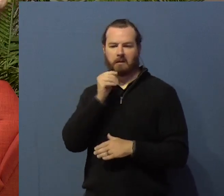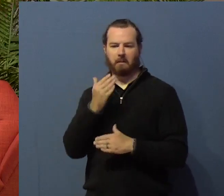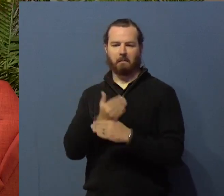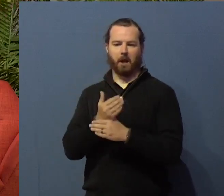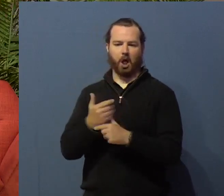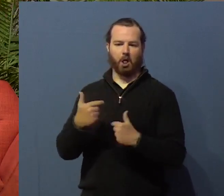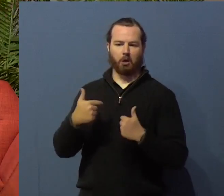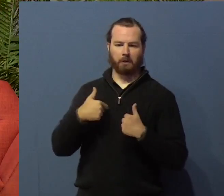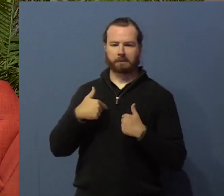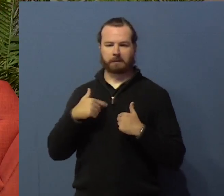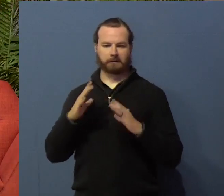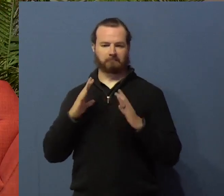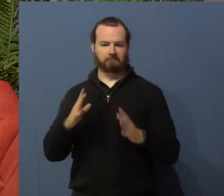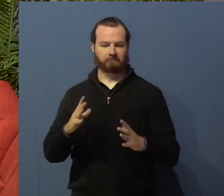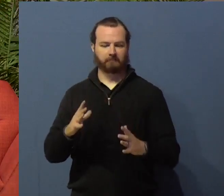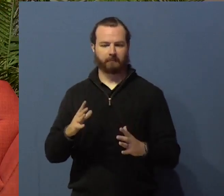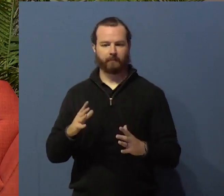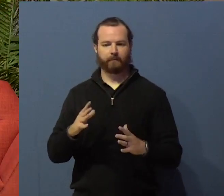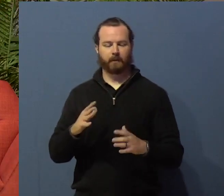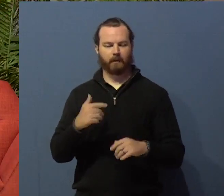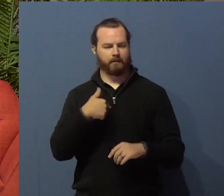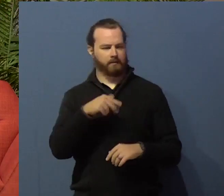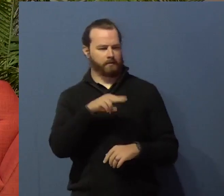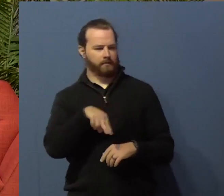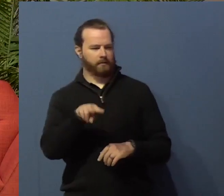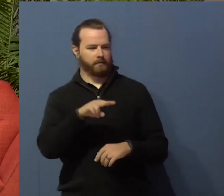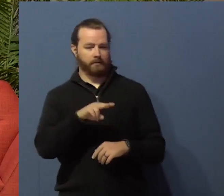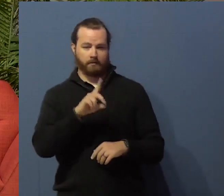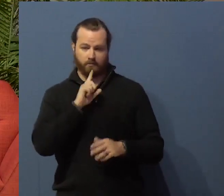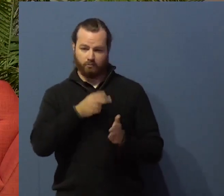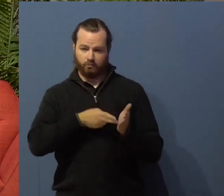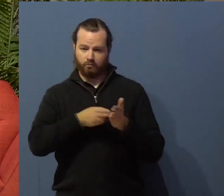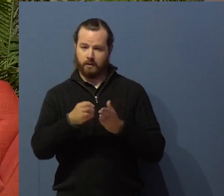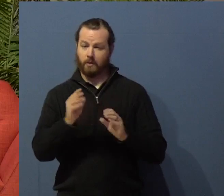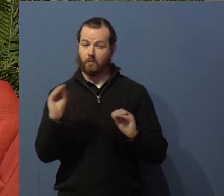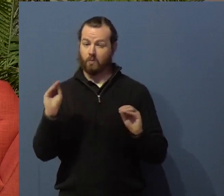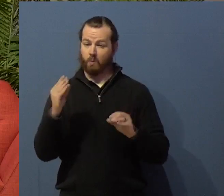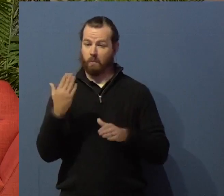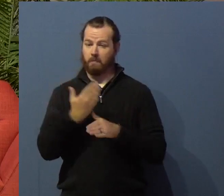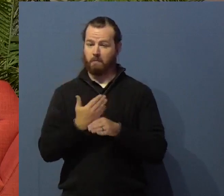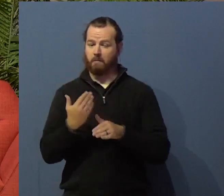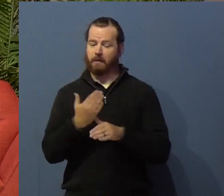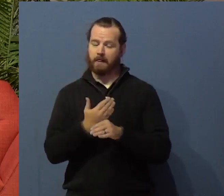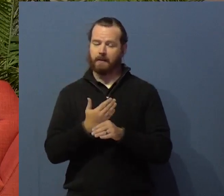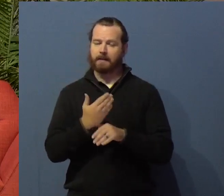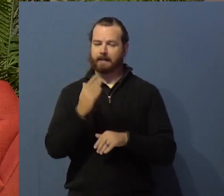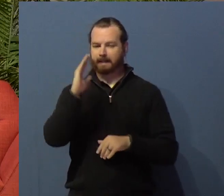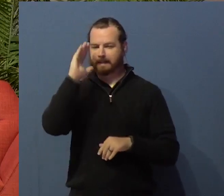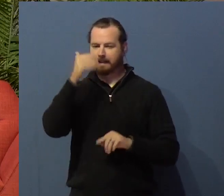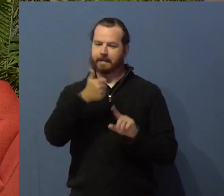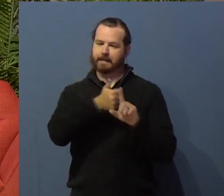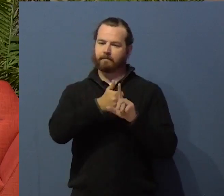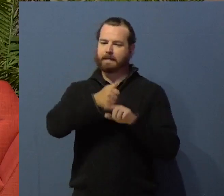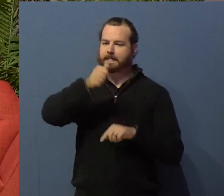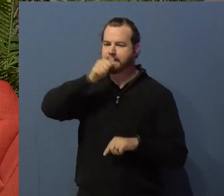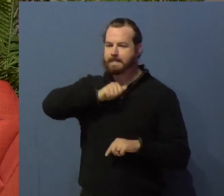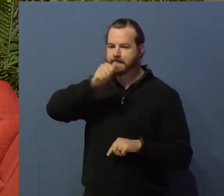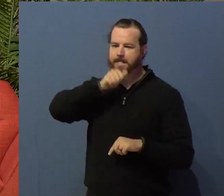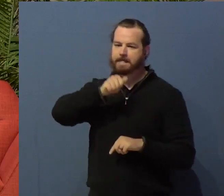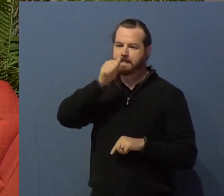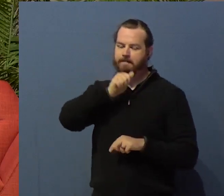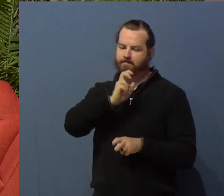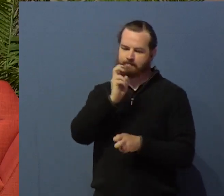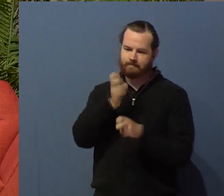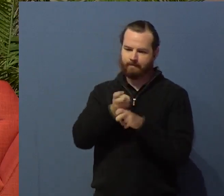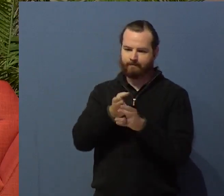That means that they toughed it up. They decided not to incur, not to seek accommodation for their disabilities.